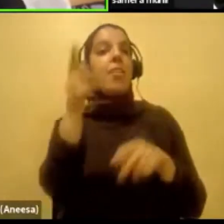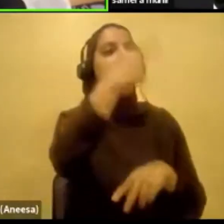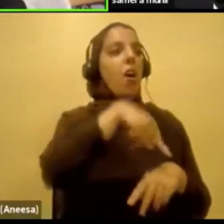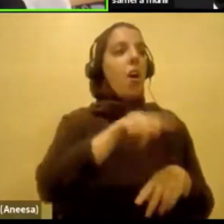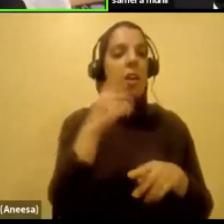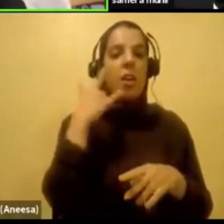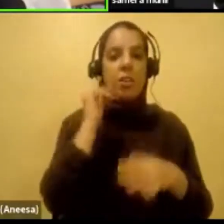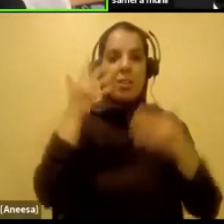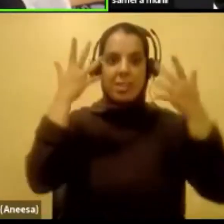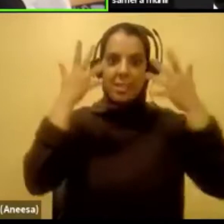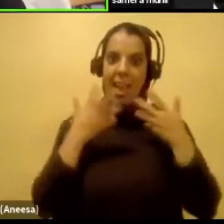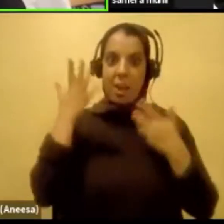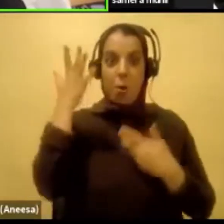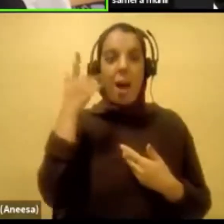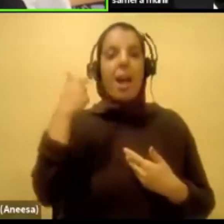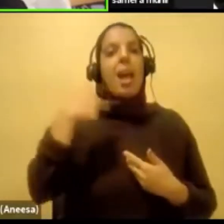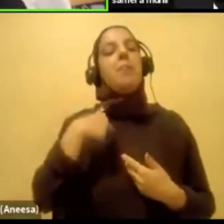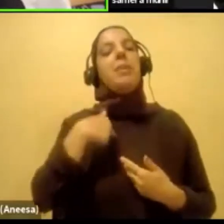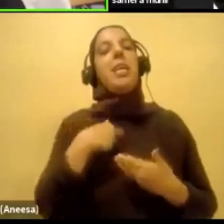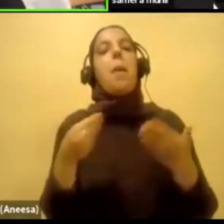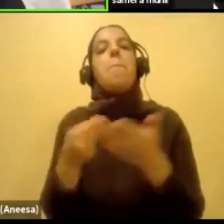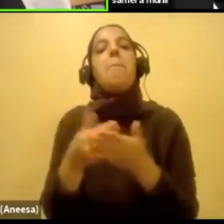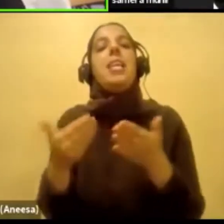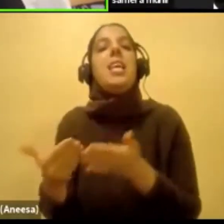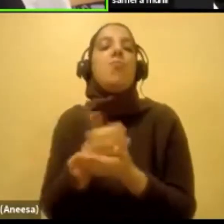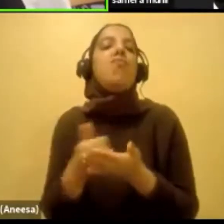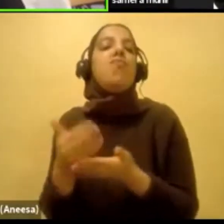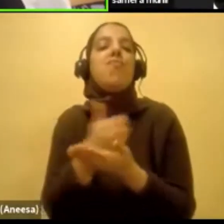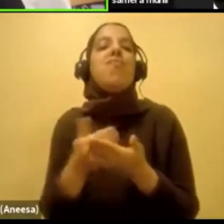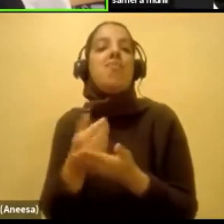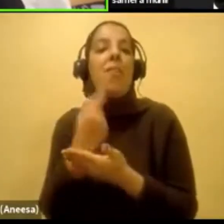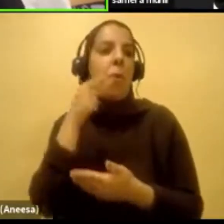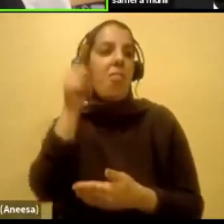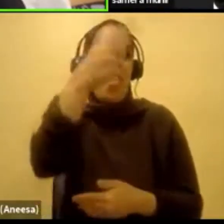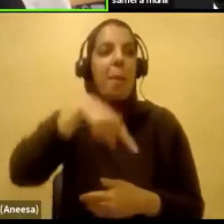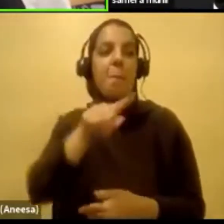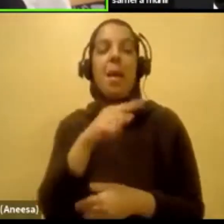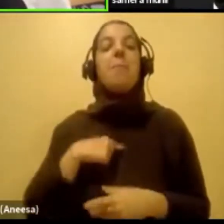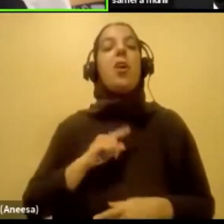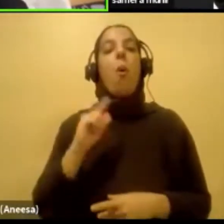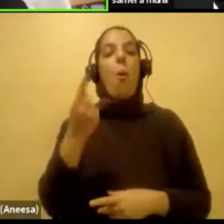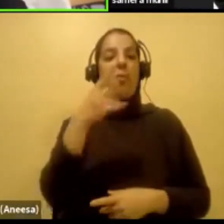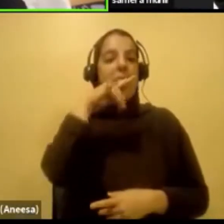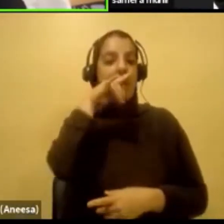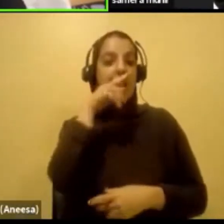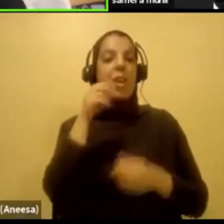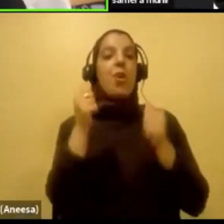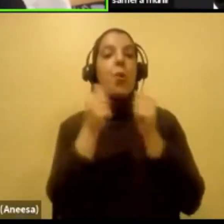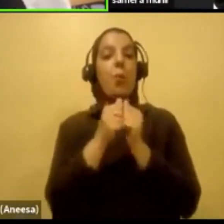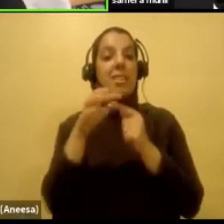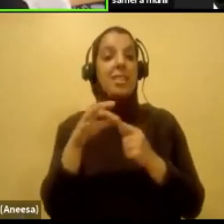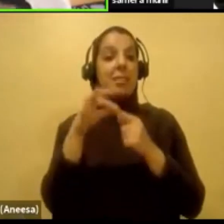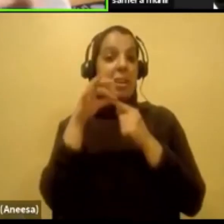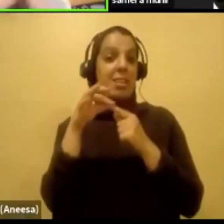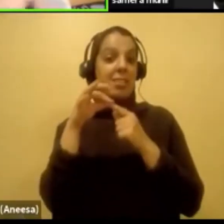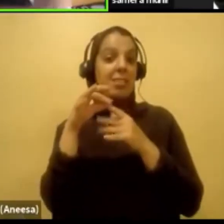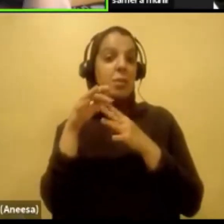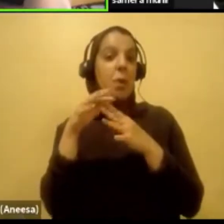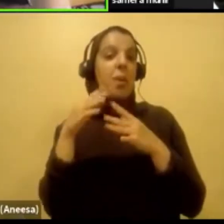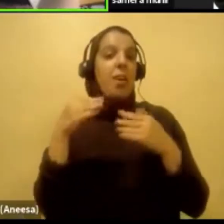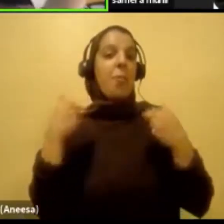was their biggest moneymaker. I was the only kid with a physical disability in that room. And I knew that losing me would lose them a paycheck. But